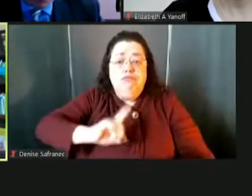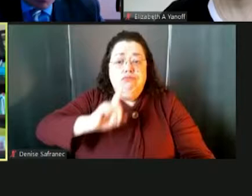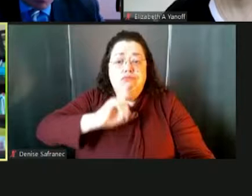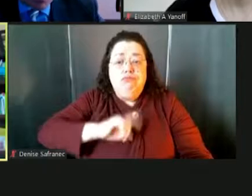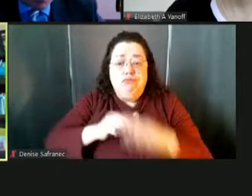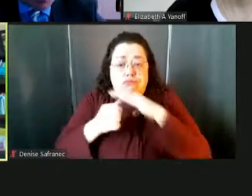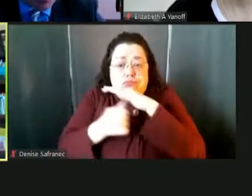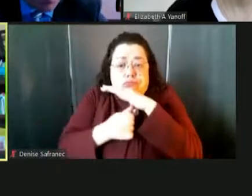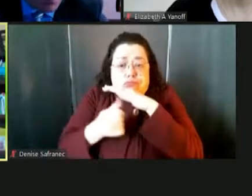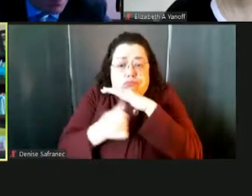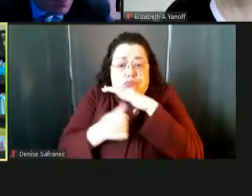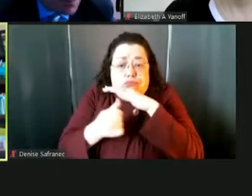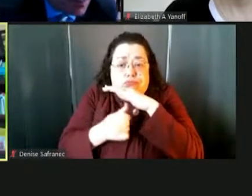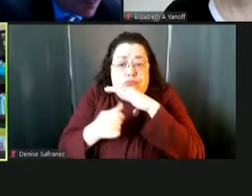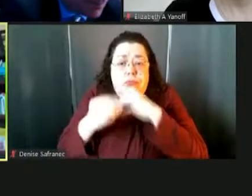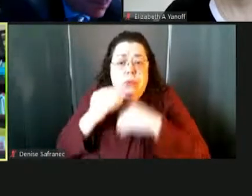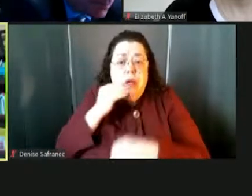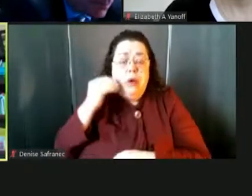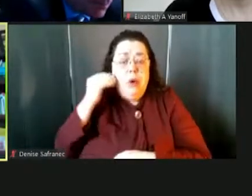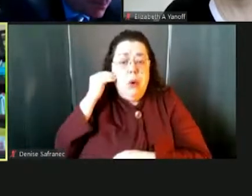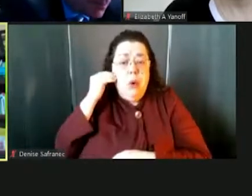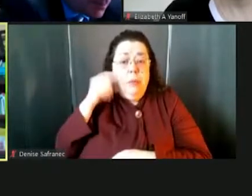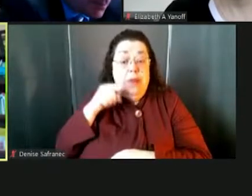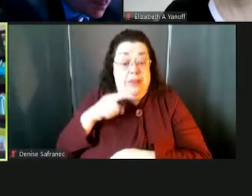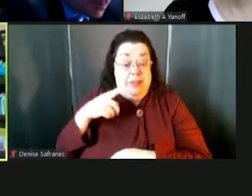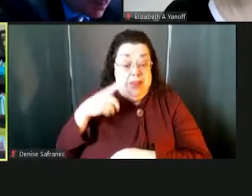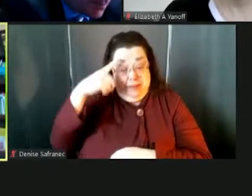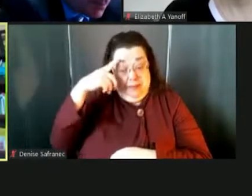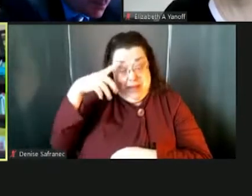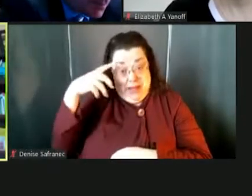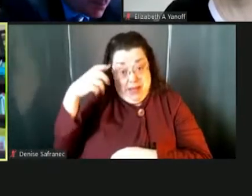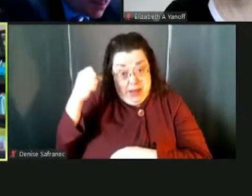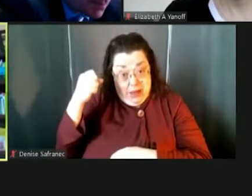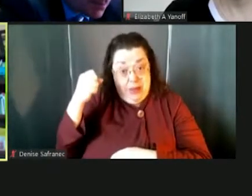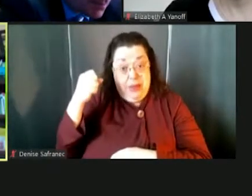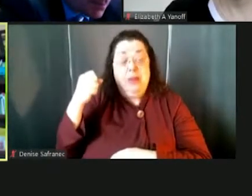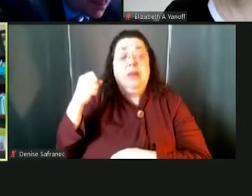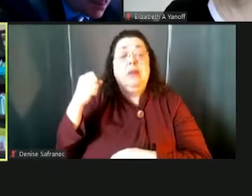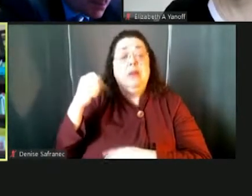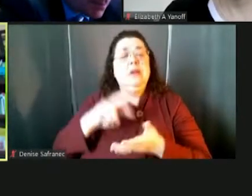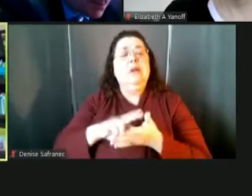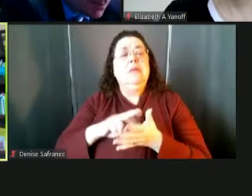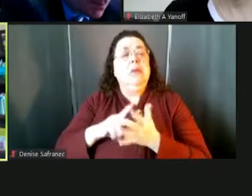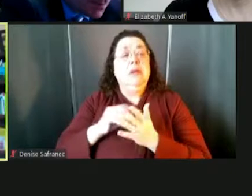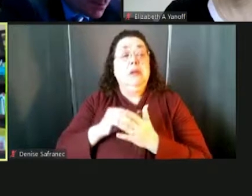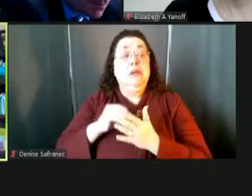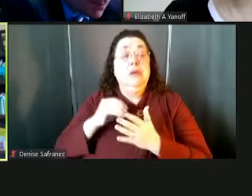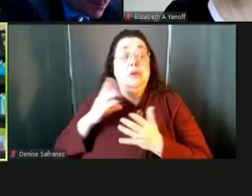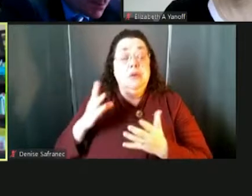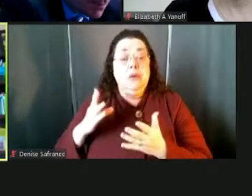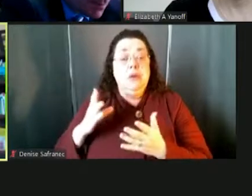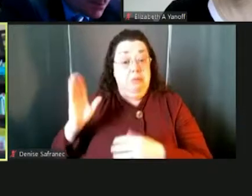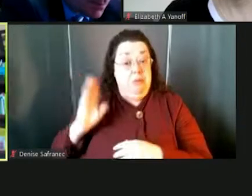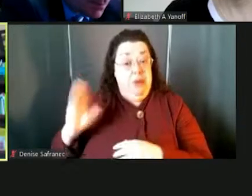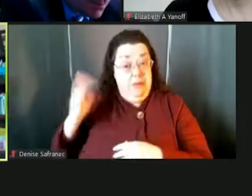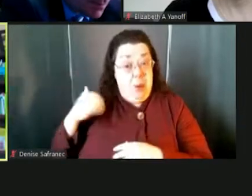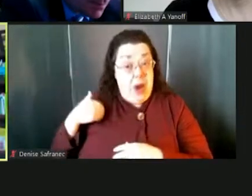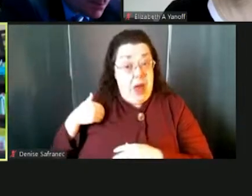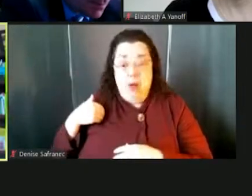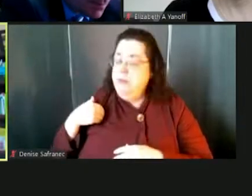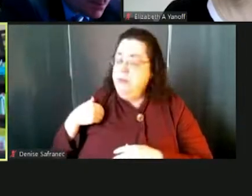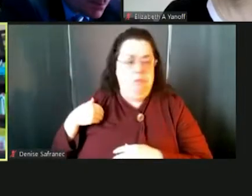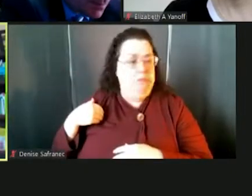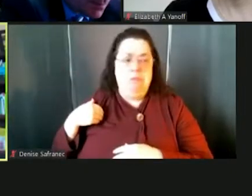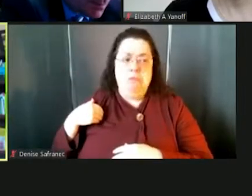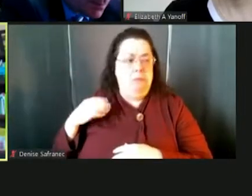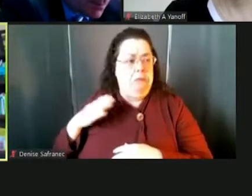that this mental health situation is again, kids that haven't had it before, and maybe not even